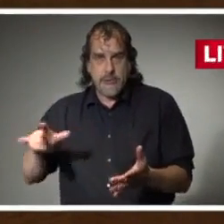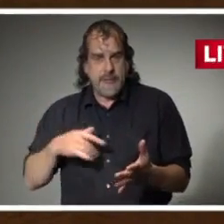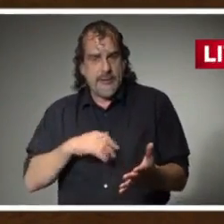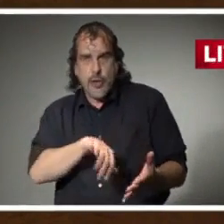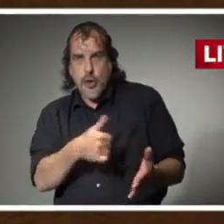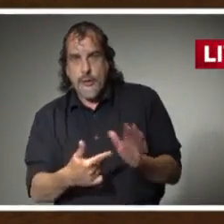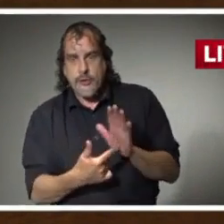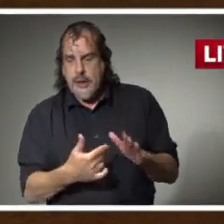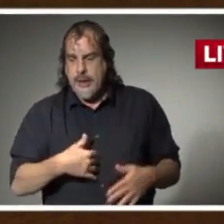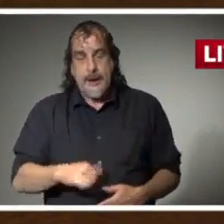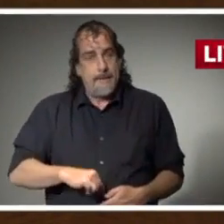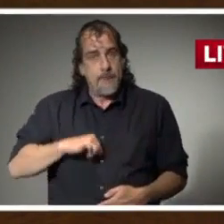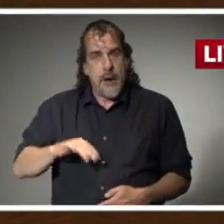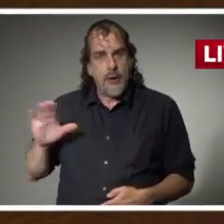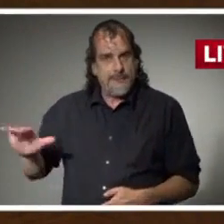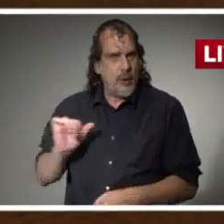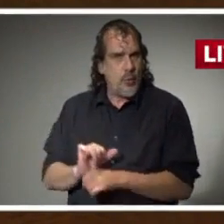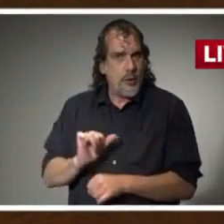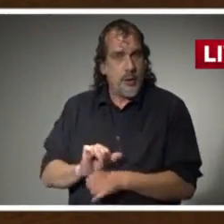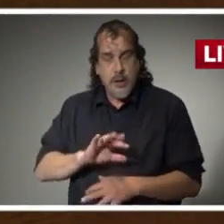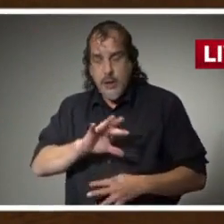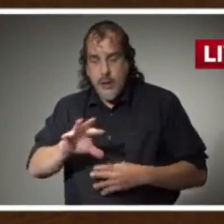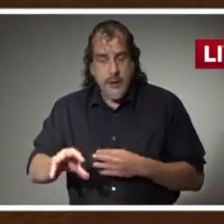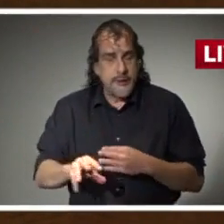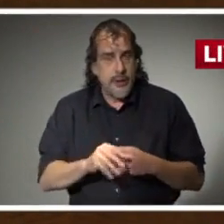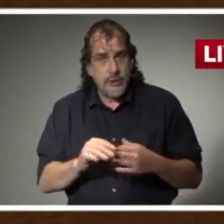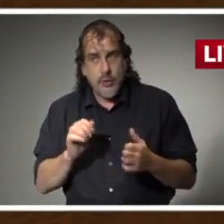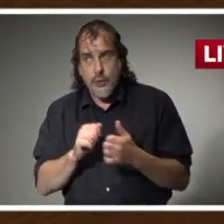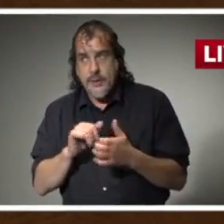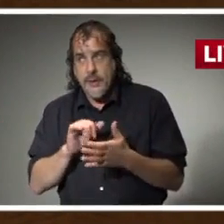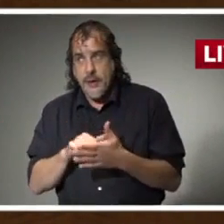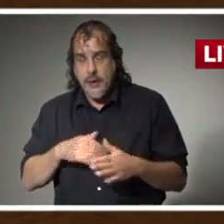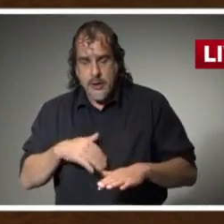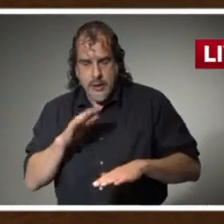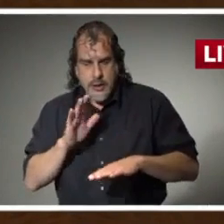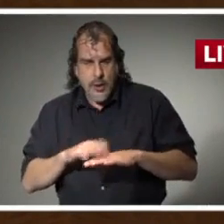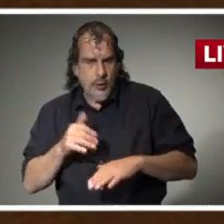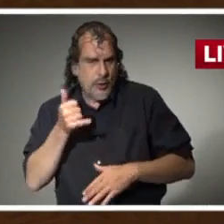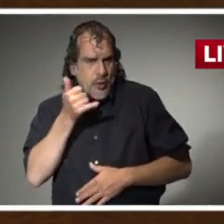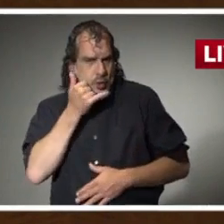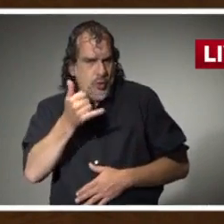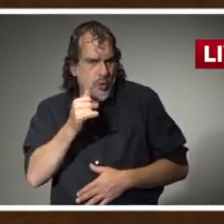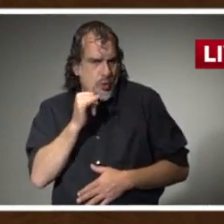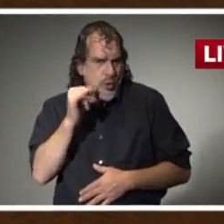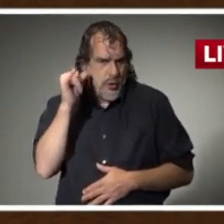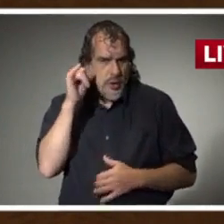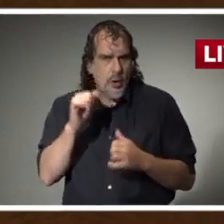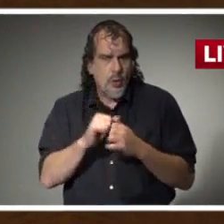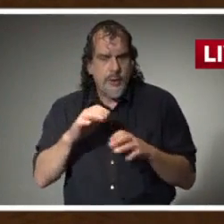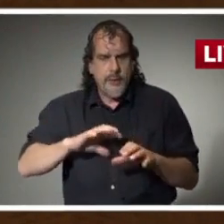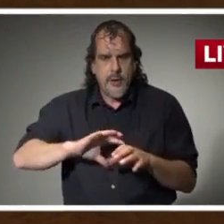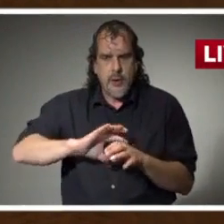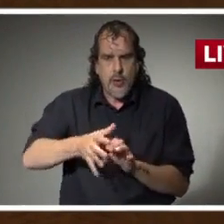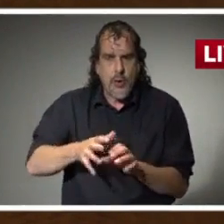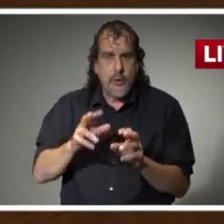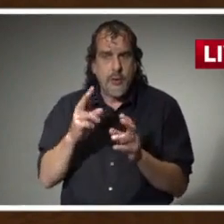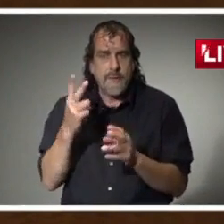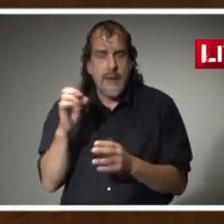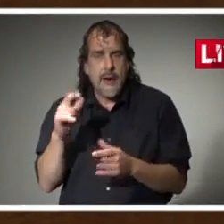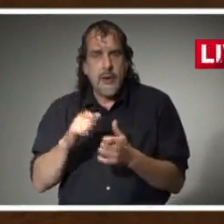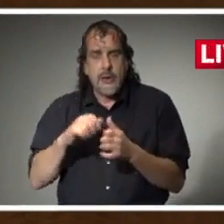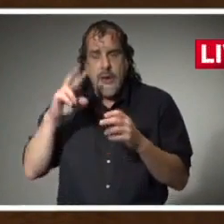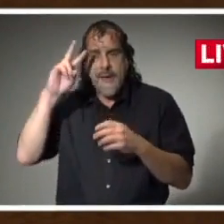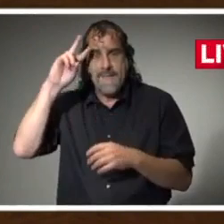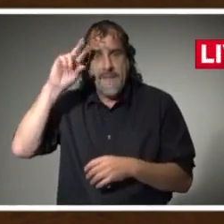and I'm very proud of what they're doing. In addition to that, on the call yesterday with the Coronavirus Task Force, Vice President